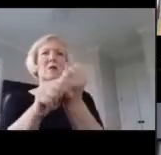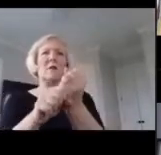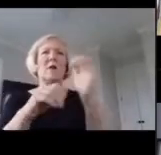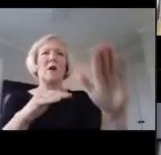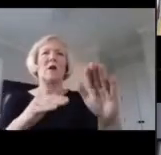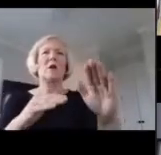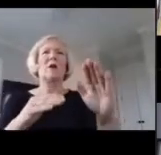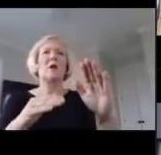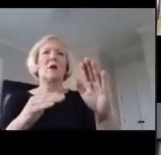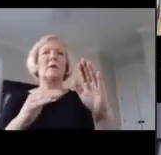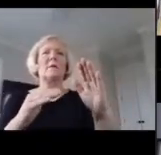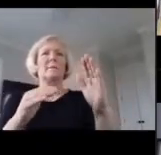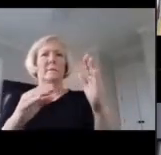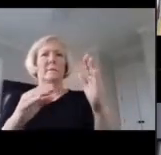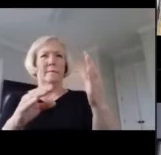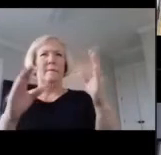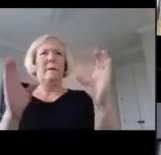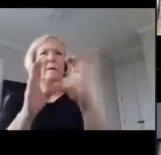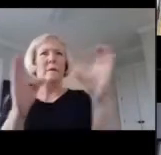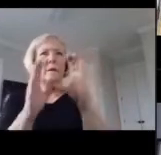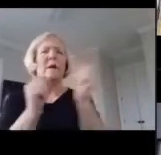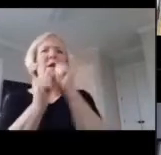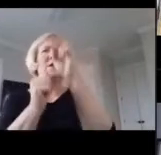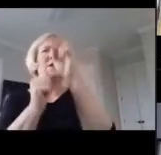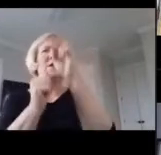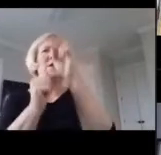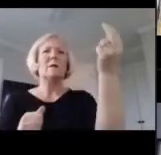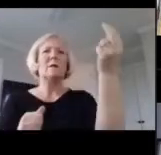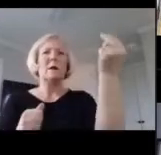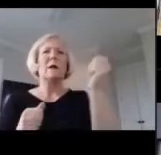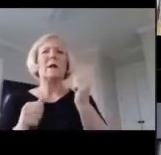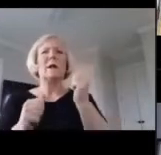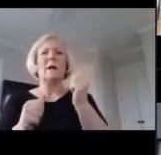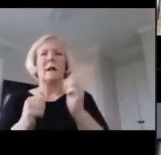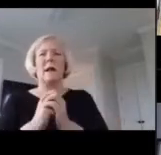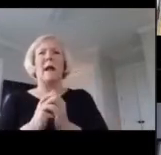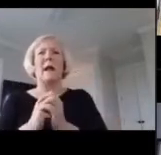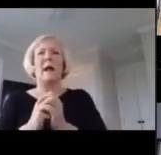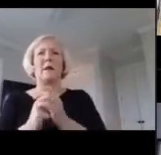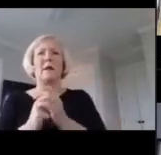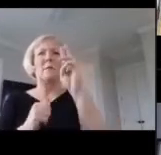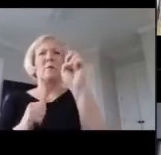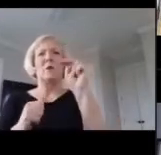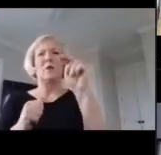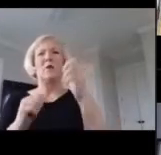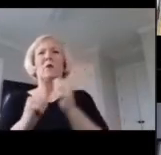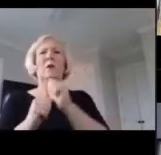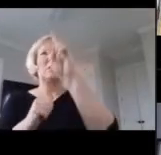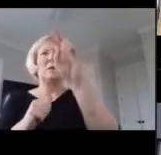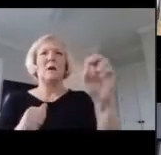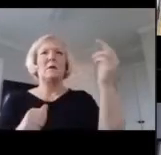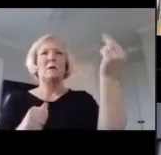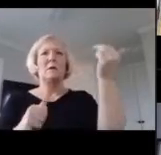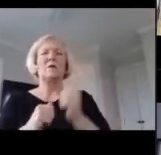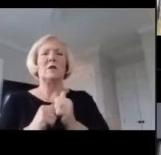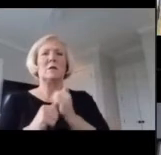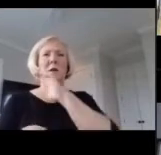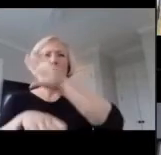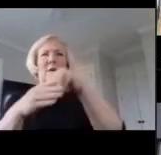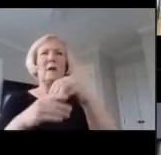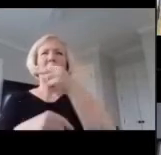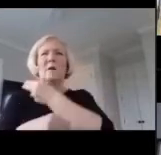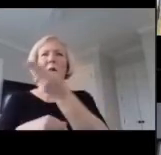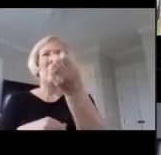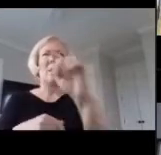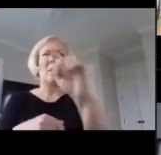young adolescent mathematics in 2003 and renewed in 2013. She has been inducted into the University of Florida Hall of Fame